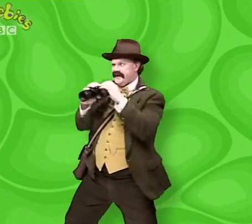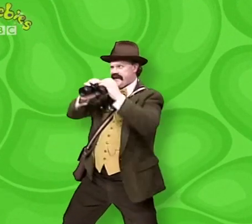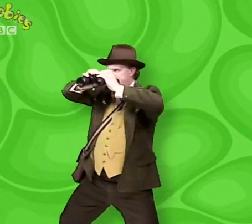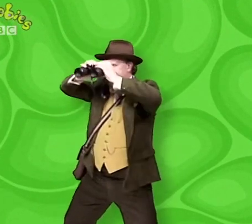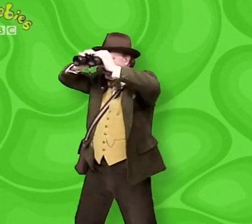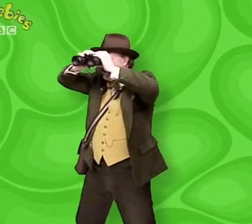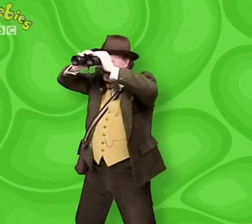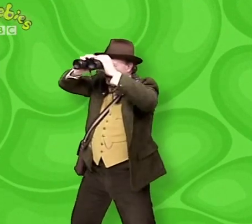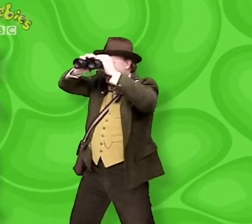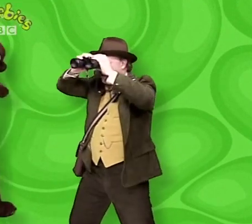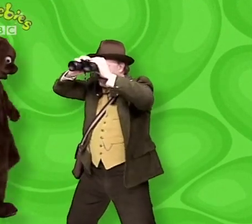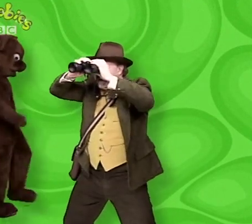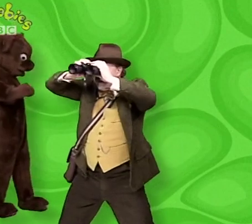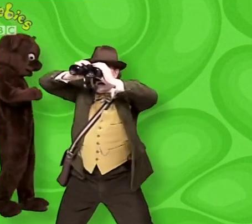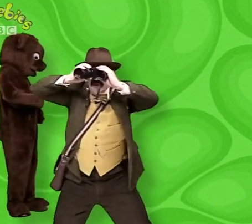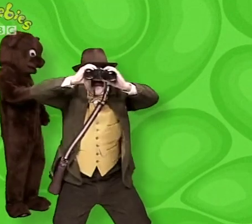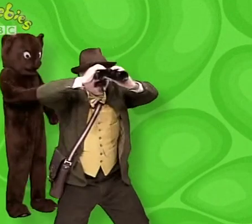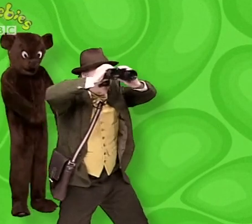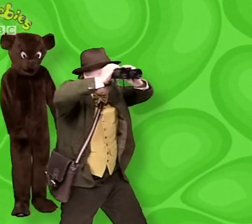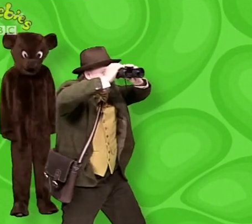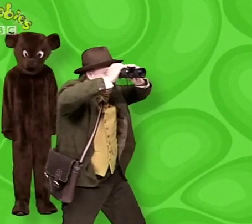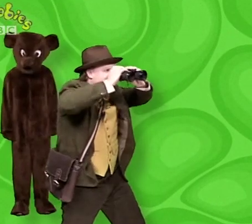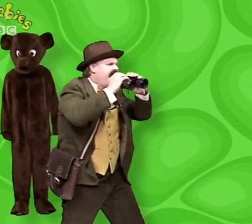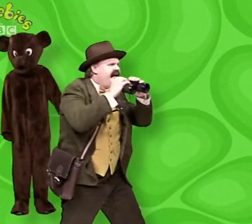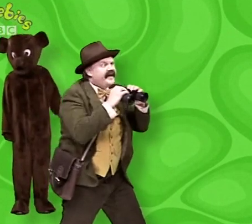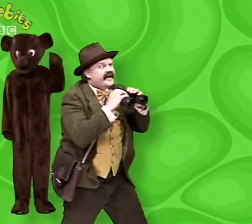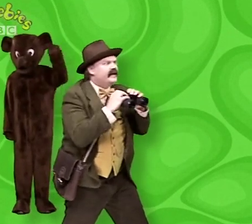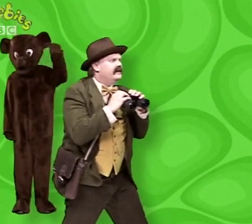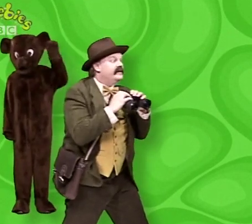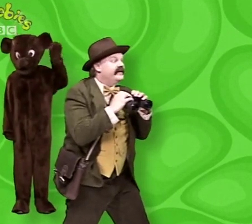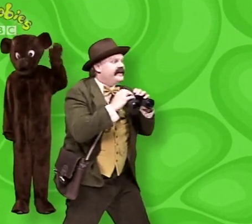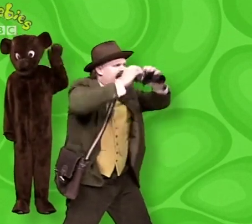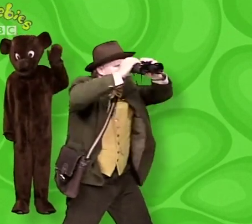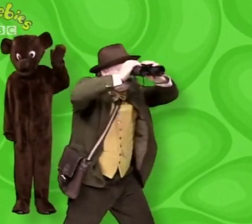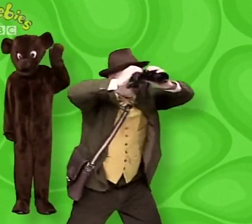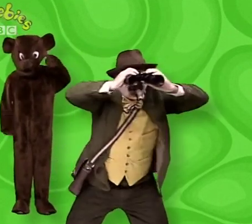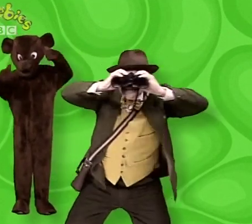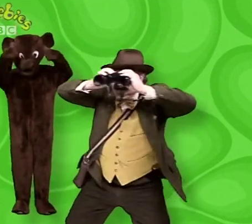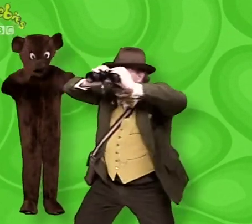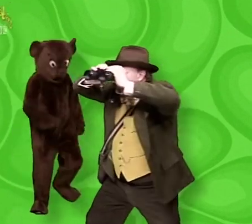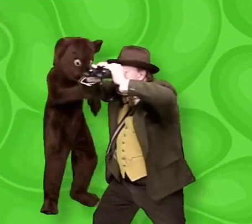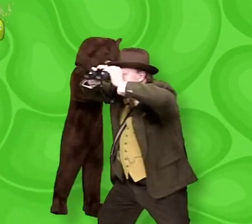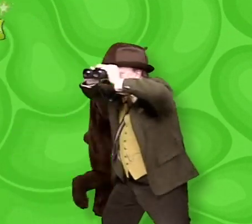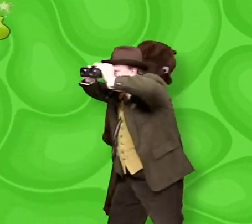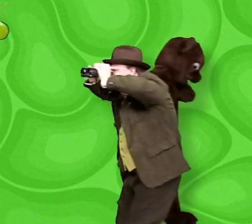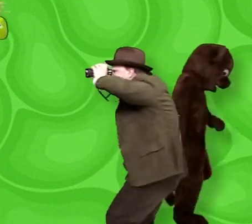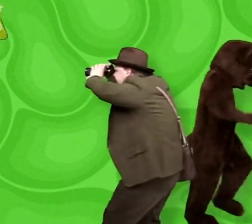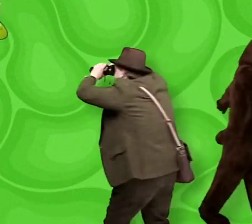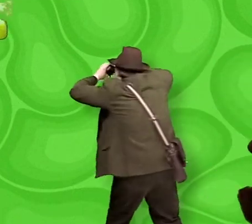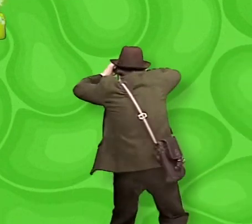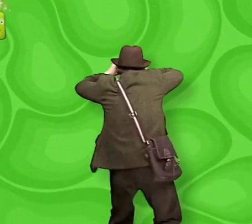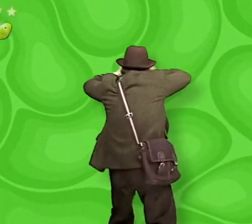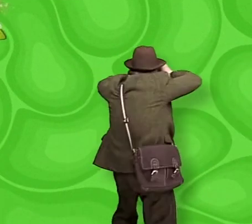Rapids Johnson is always keeping them peeled for weird and wonderful animals, but sometimes they can be a little